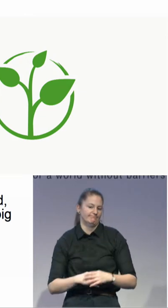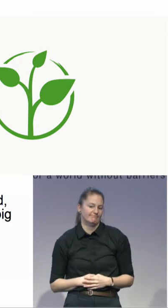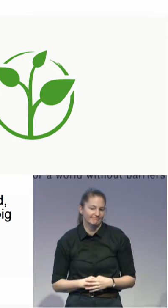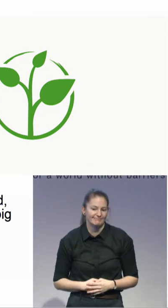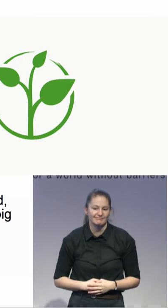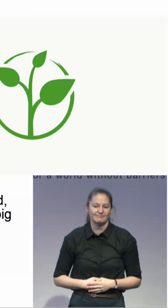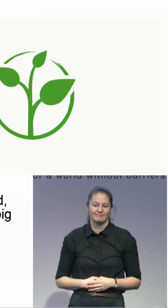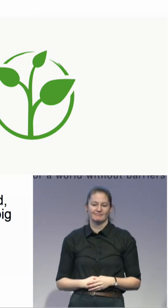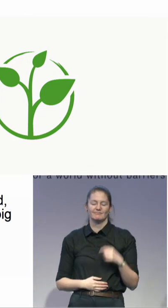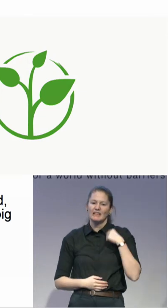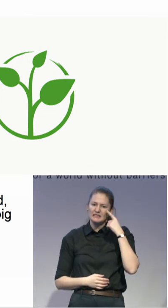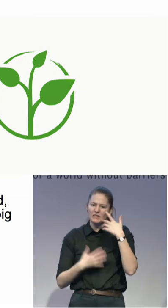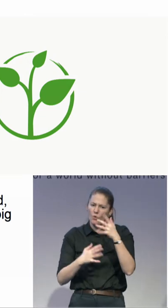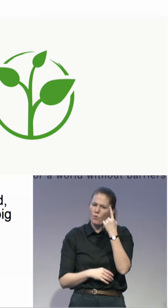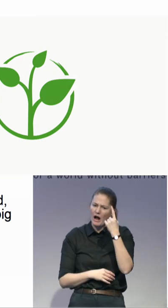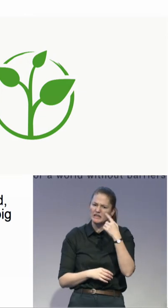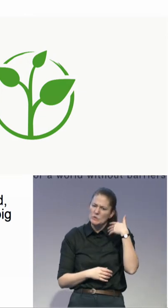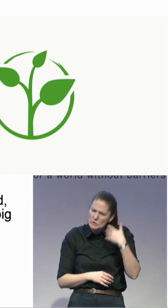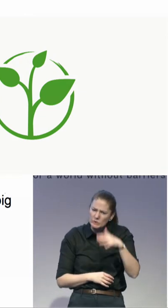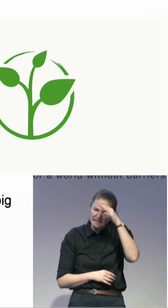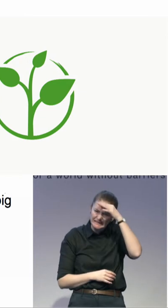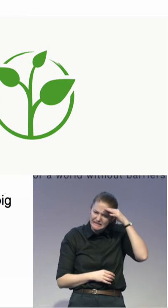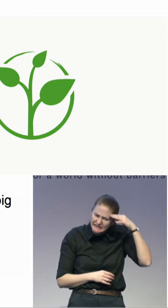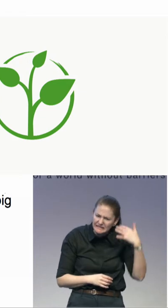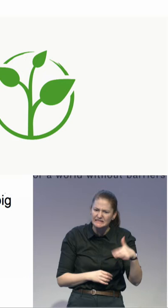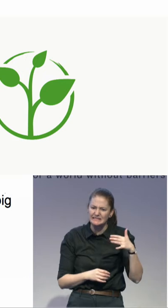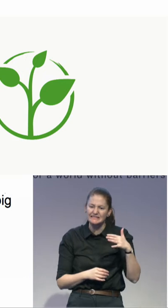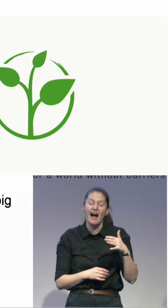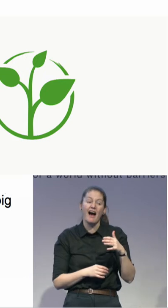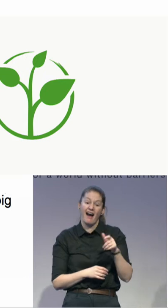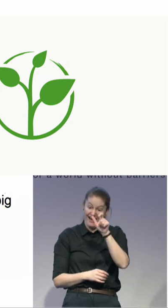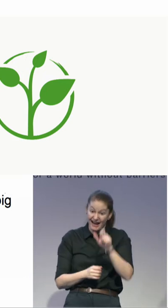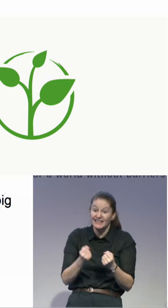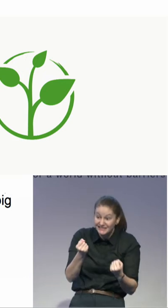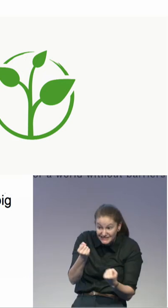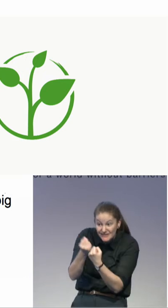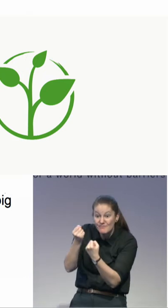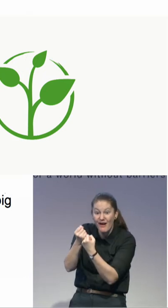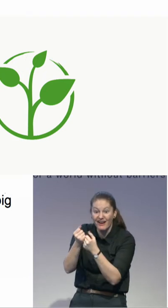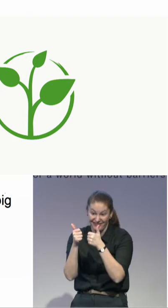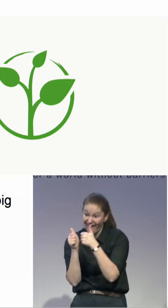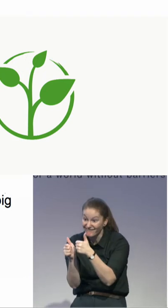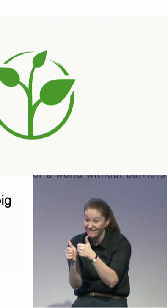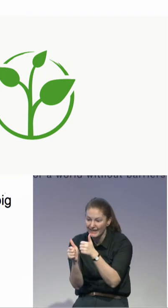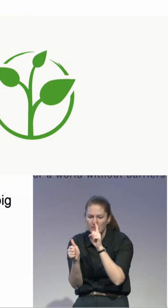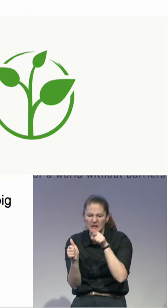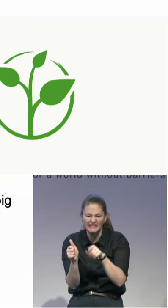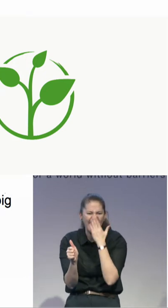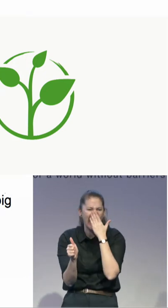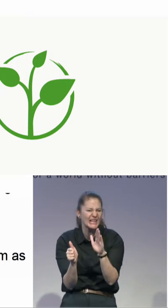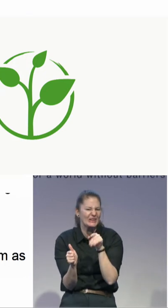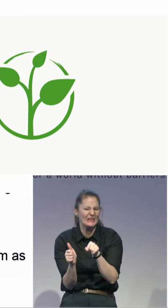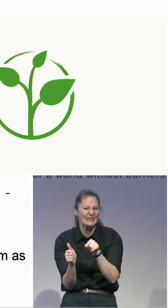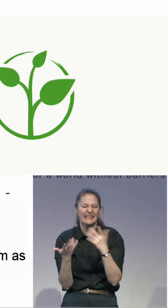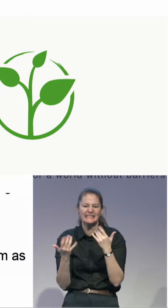paternalism as a focus. And that's what you focused on to get that out of the supporters.